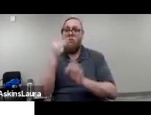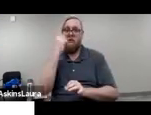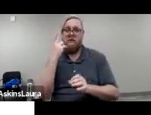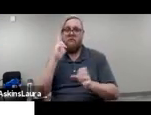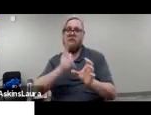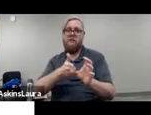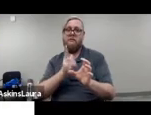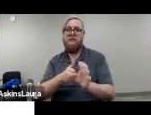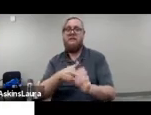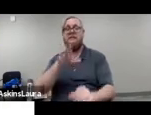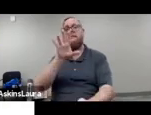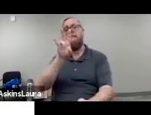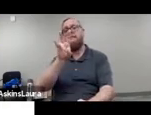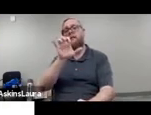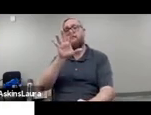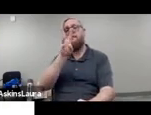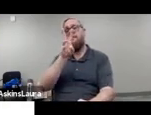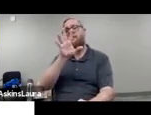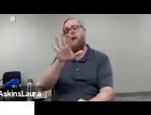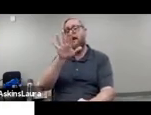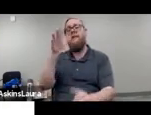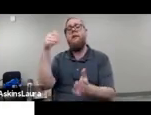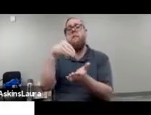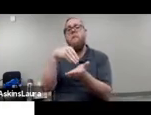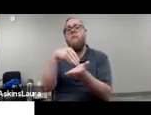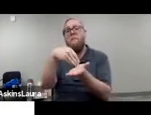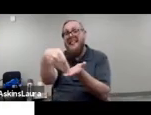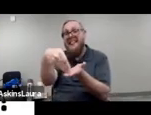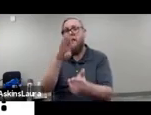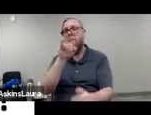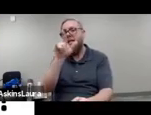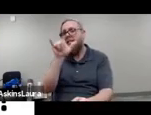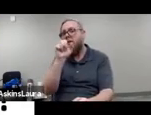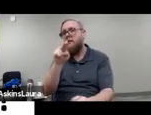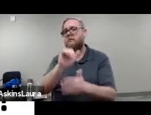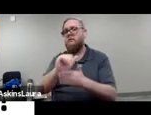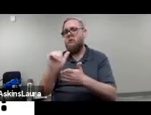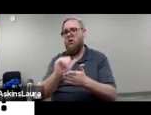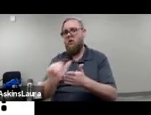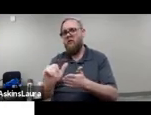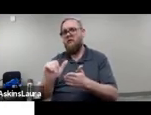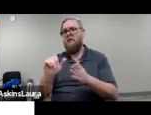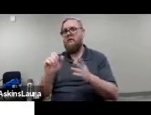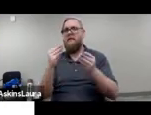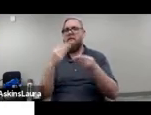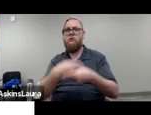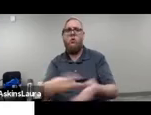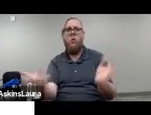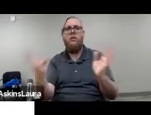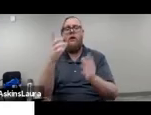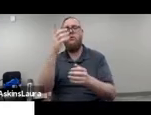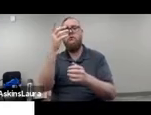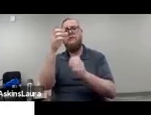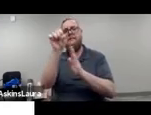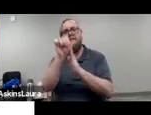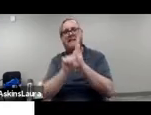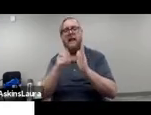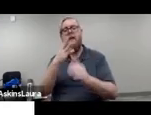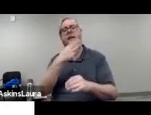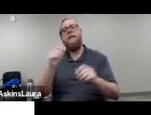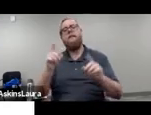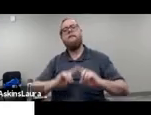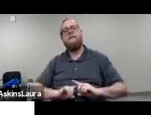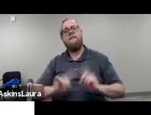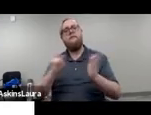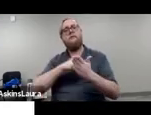675 billion dollars that is essentially doled out to the state and to different